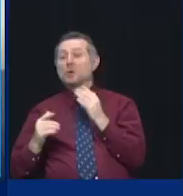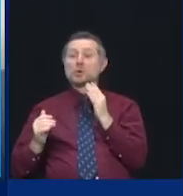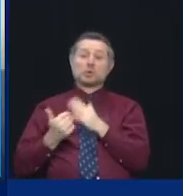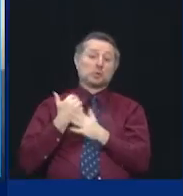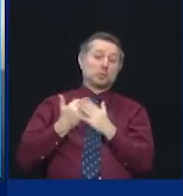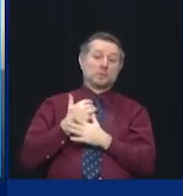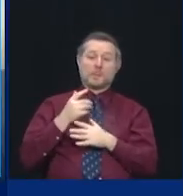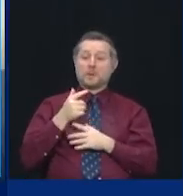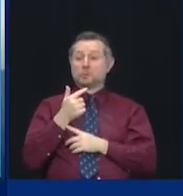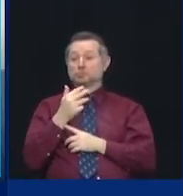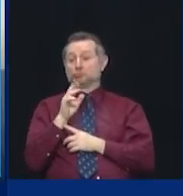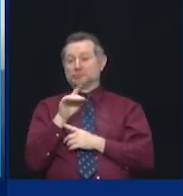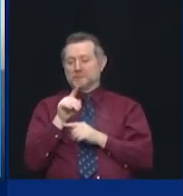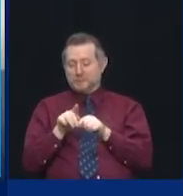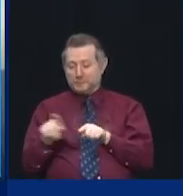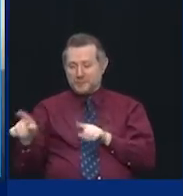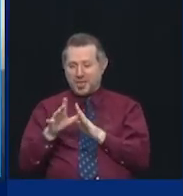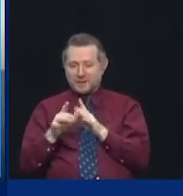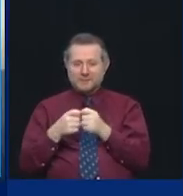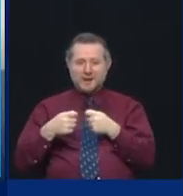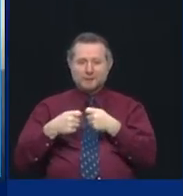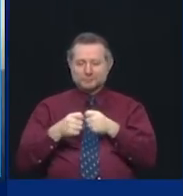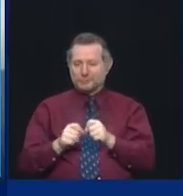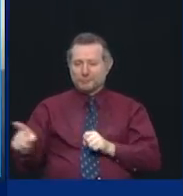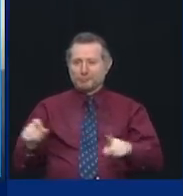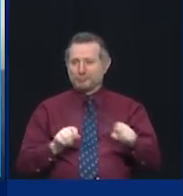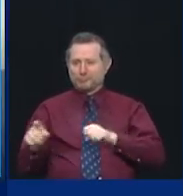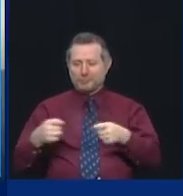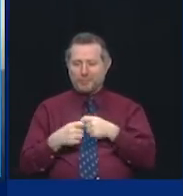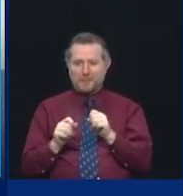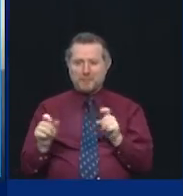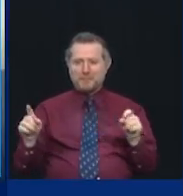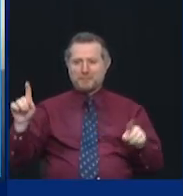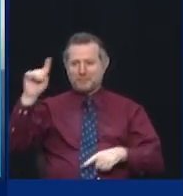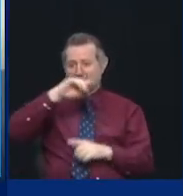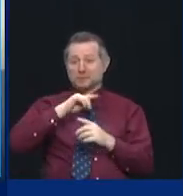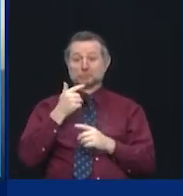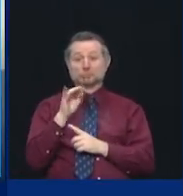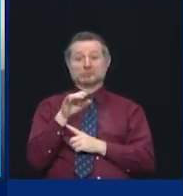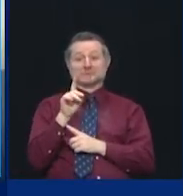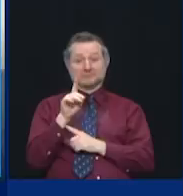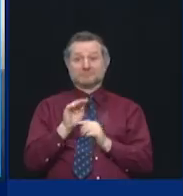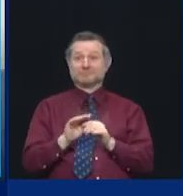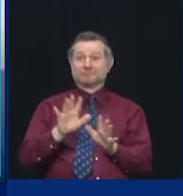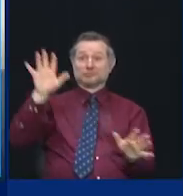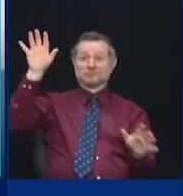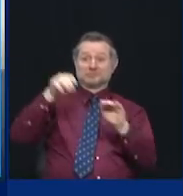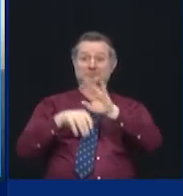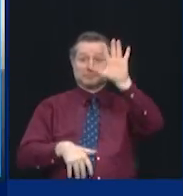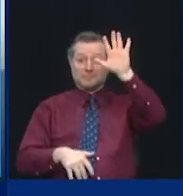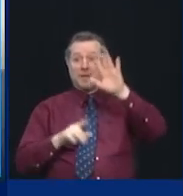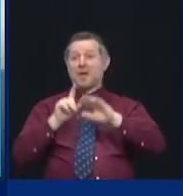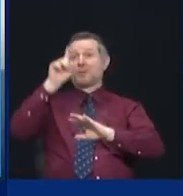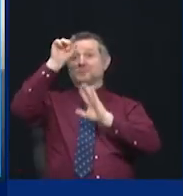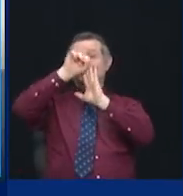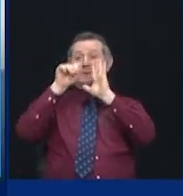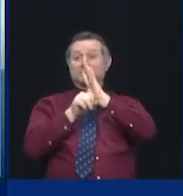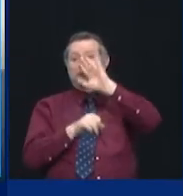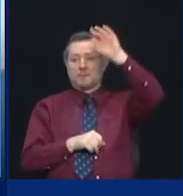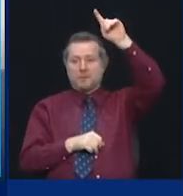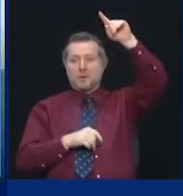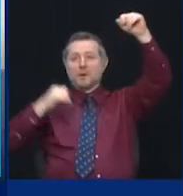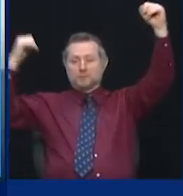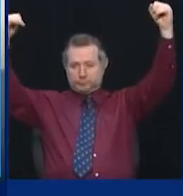all across the state, a green grid to bring that power from upstate New York, from the oceans,